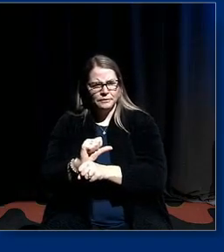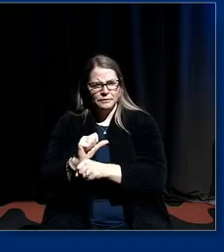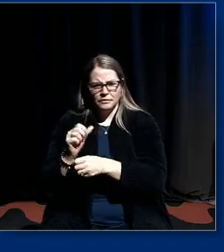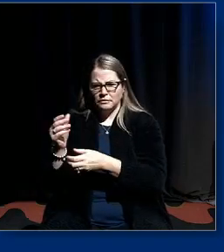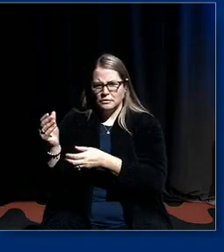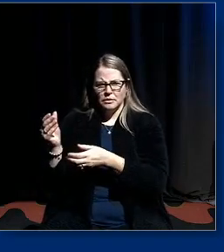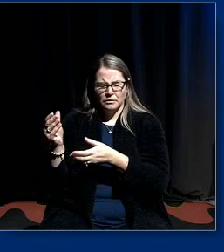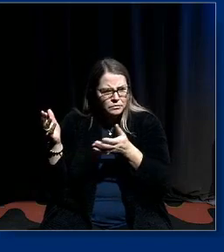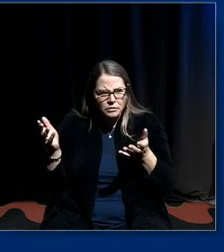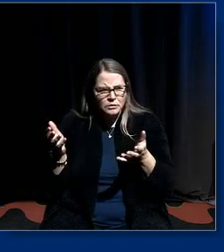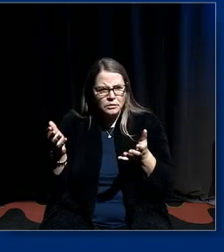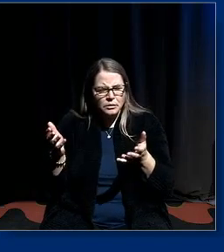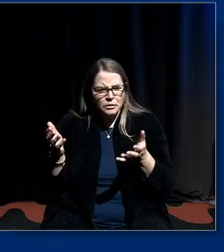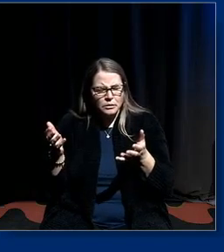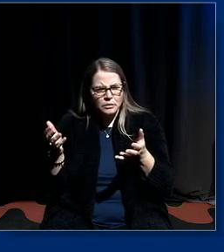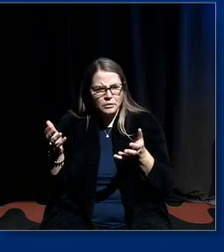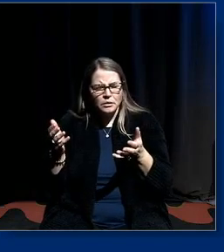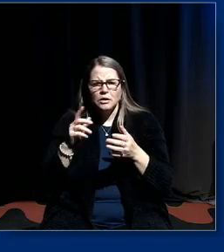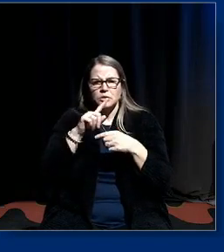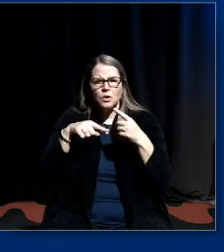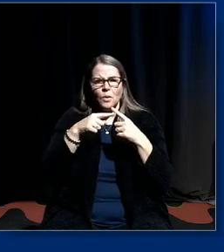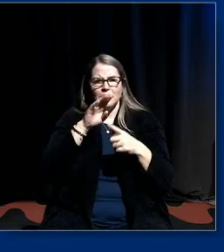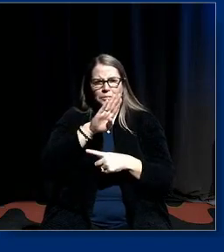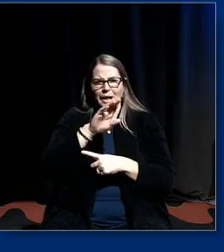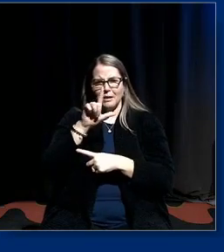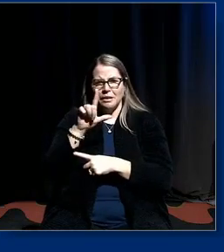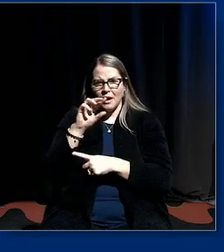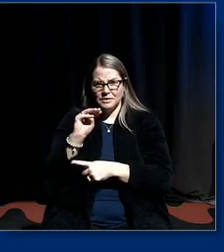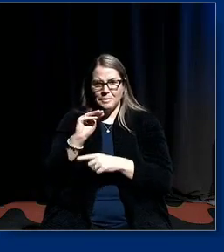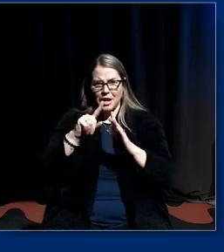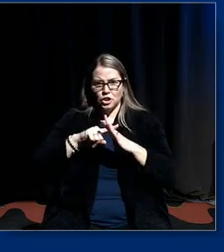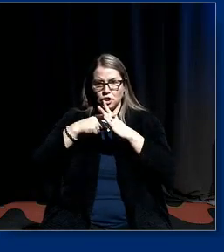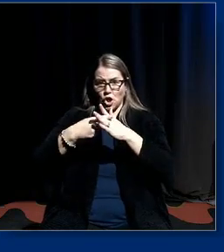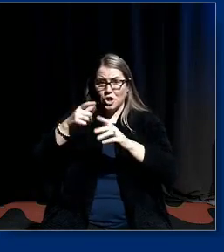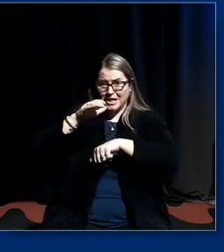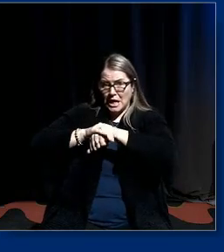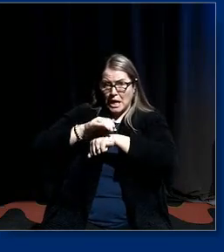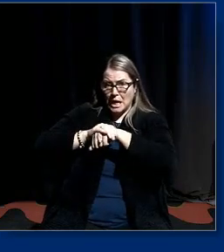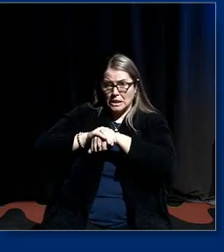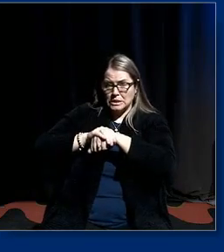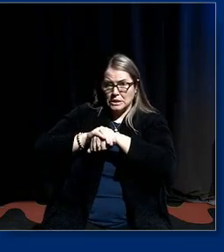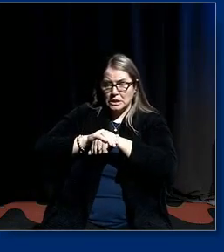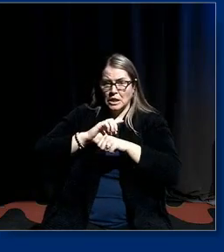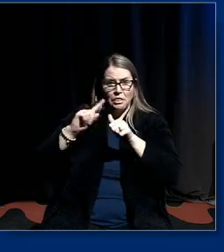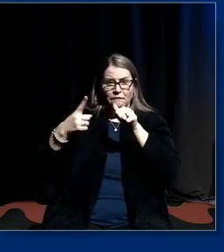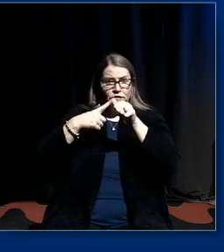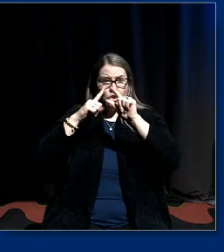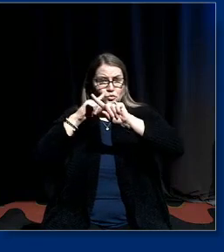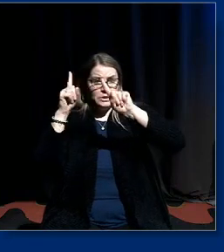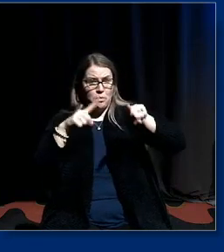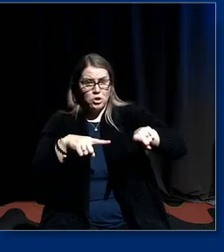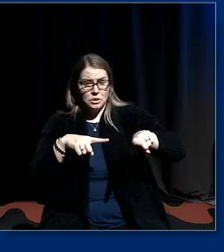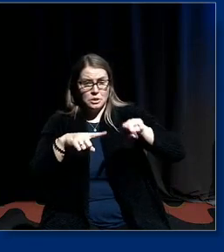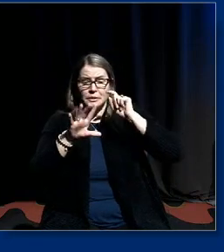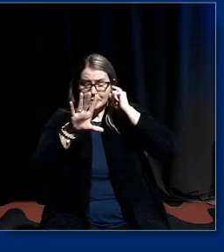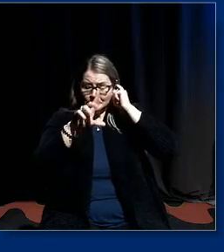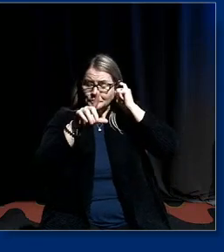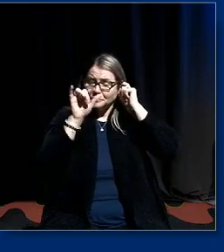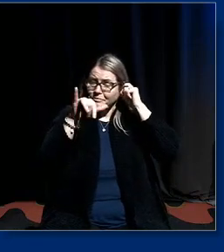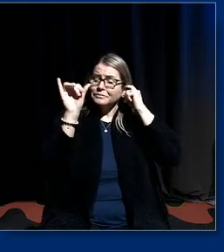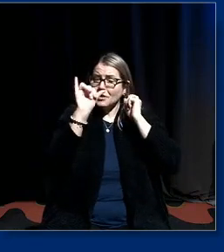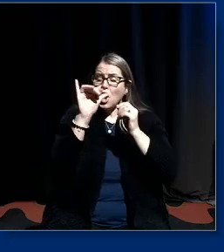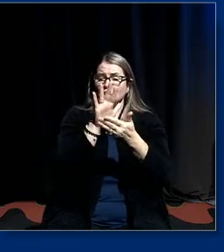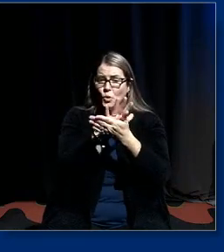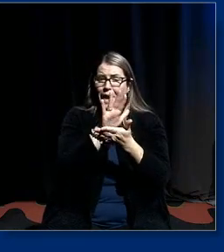when when black lives matter kicked off in in england the first response and this has also been an academic